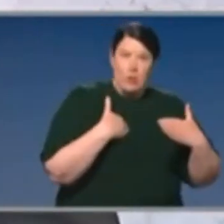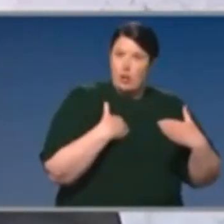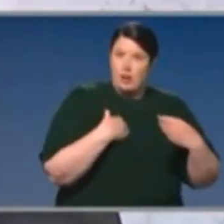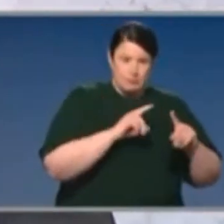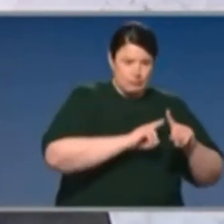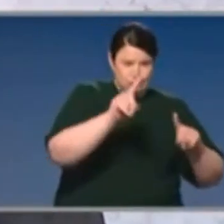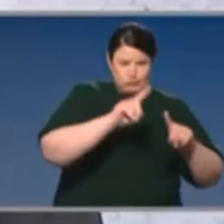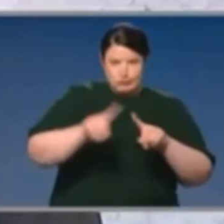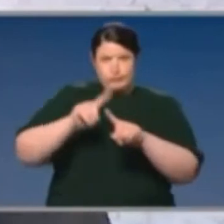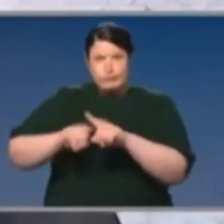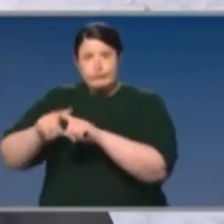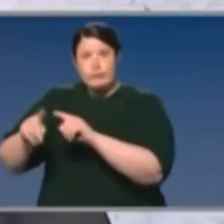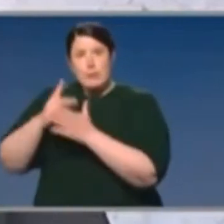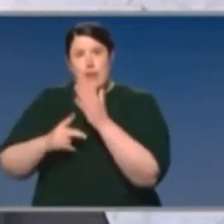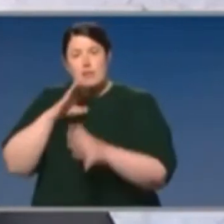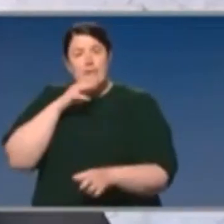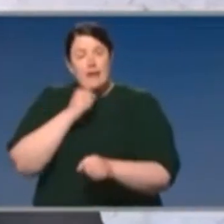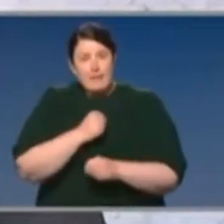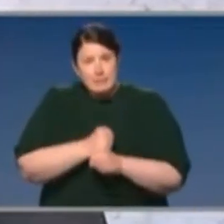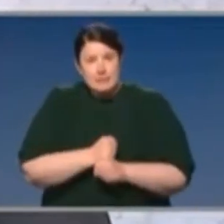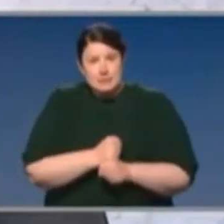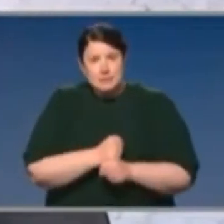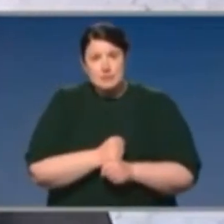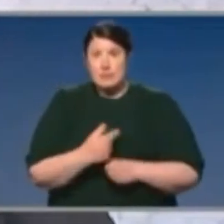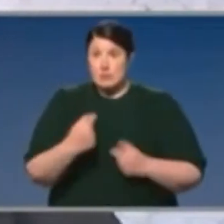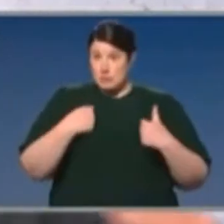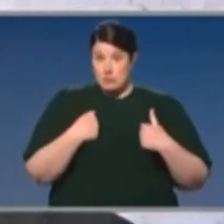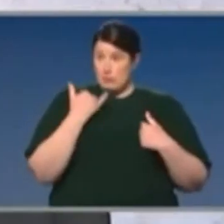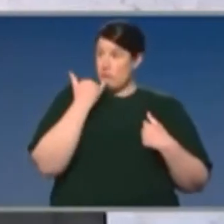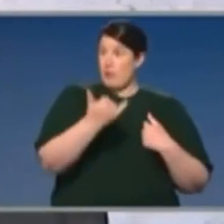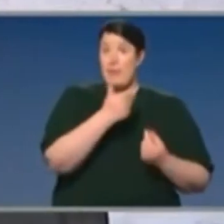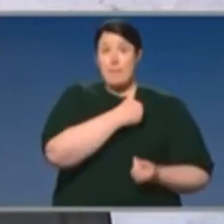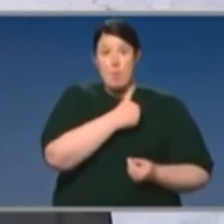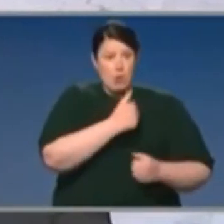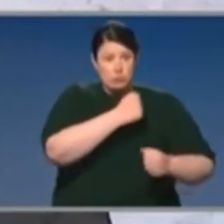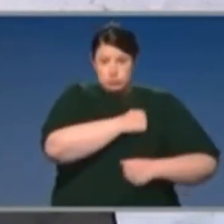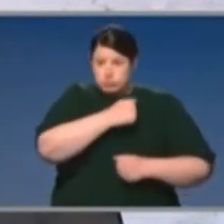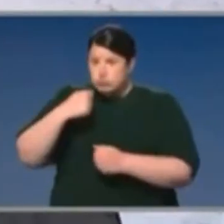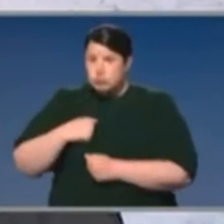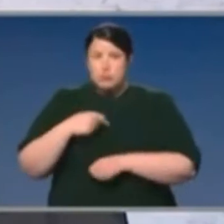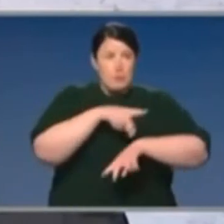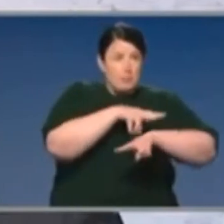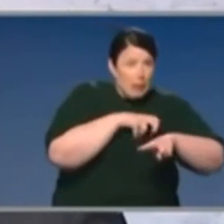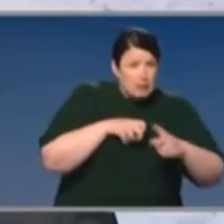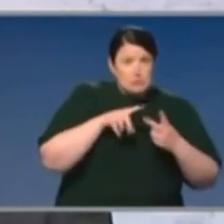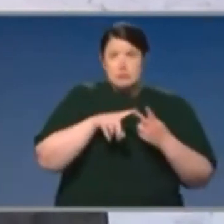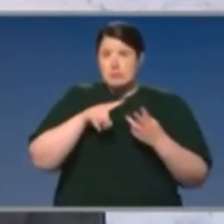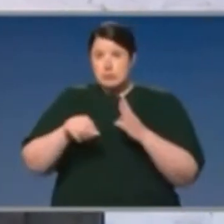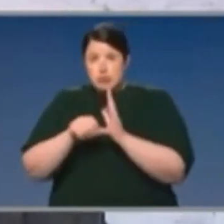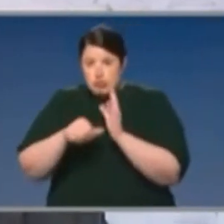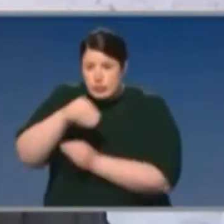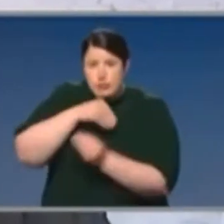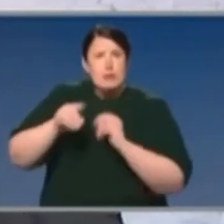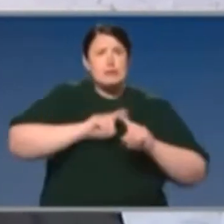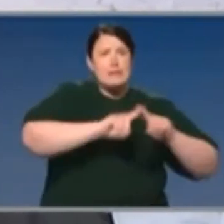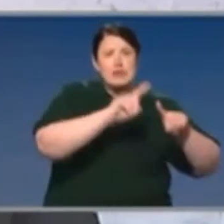together. Indeed, the call I have every morning involves everyone from home affairs to health, to the ADF, to Treasury, to a whole